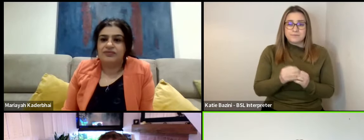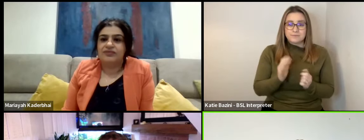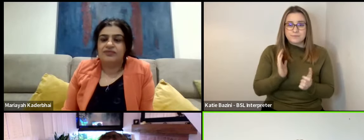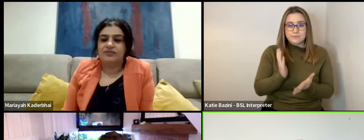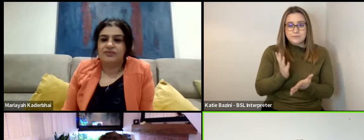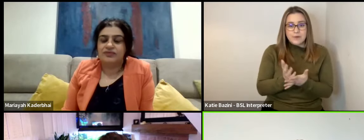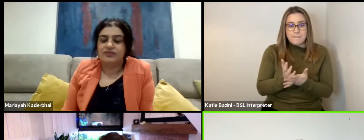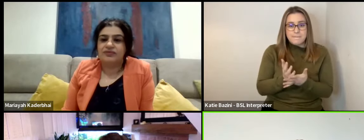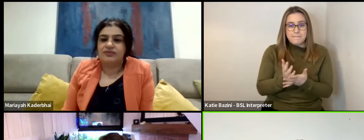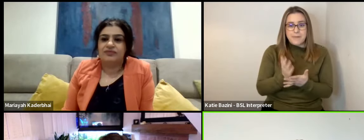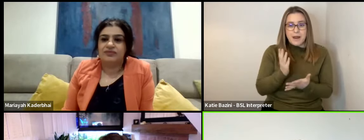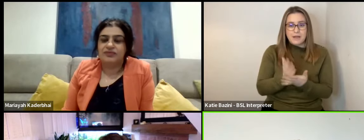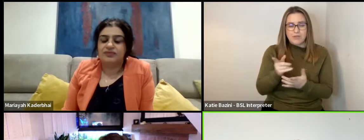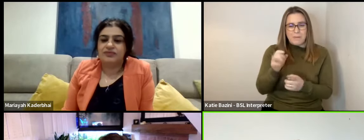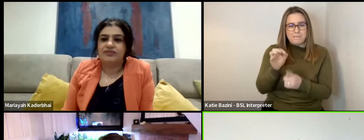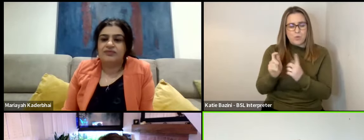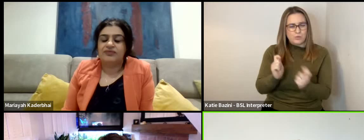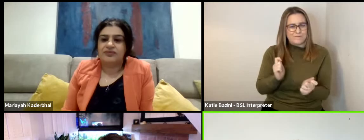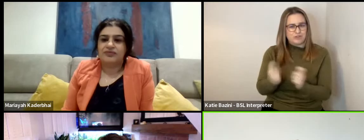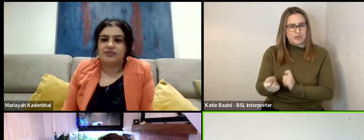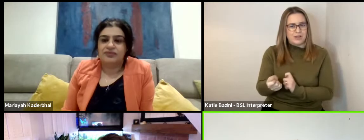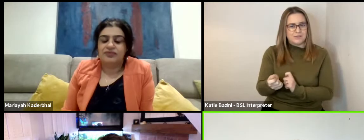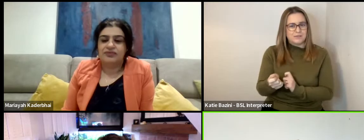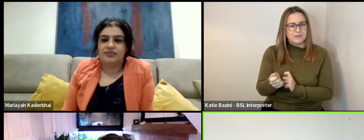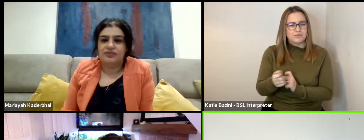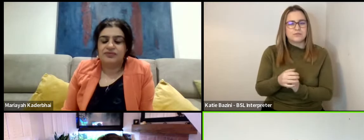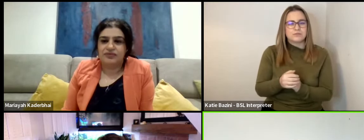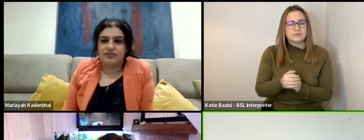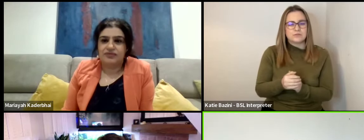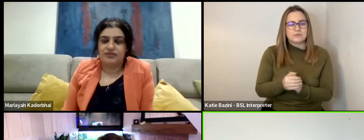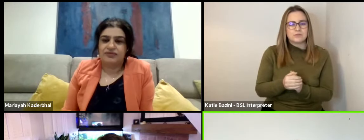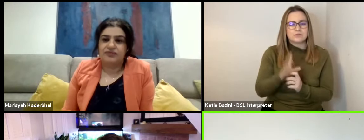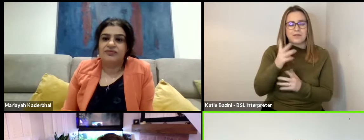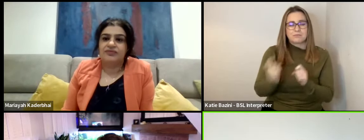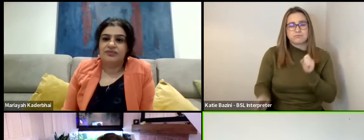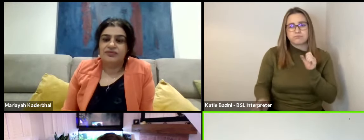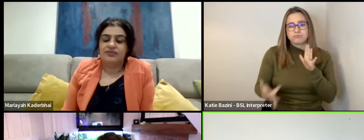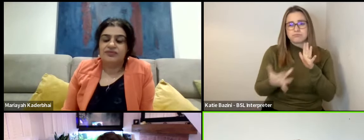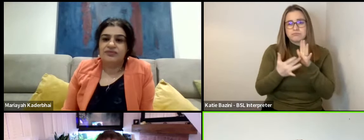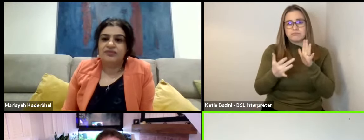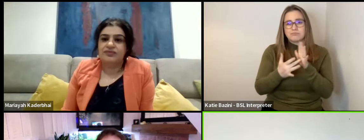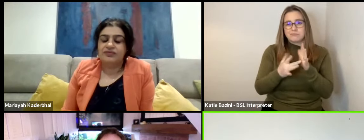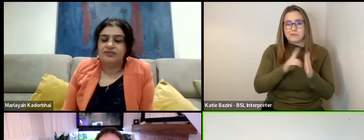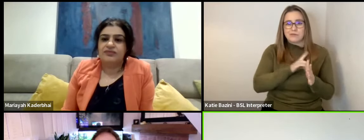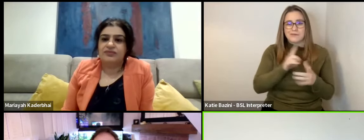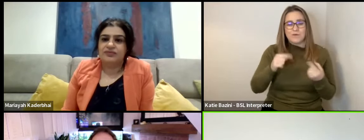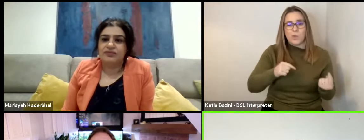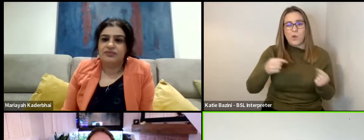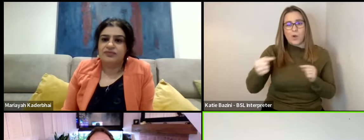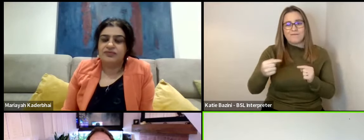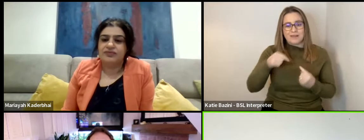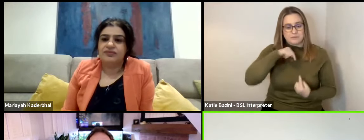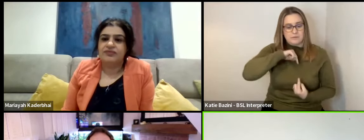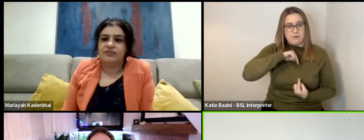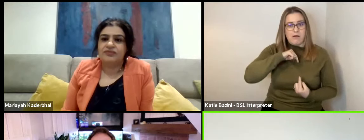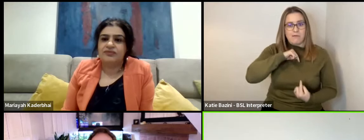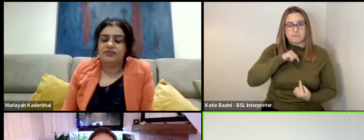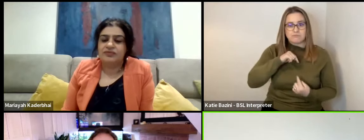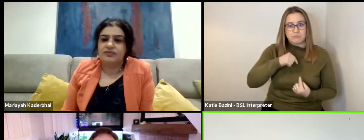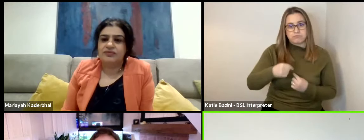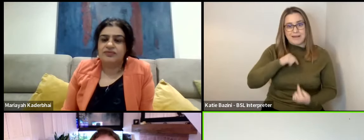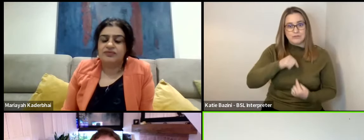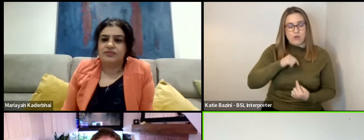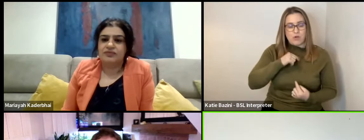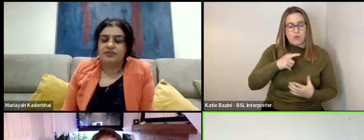literally that point of change, which is the sort of key ingredient for the conflict, both within him, but also the conflict he